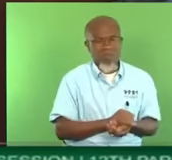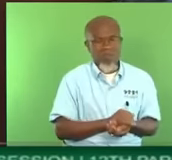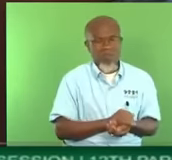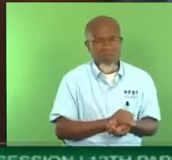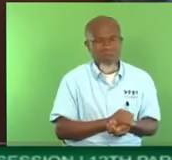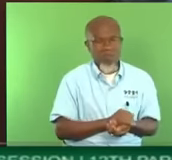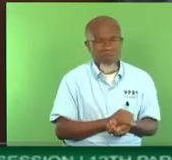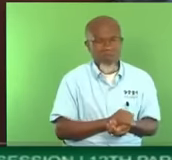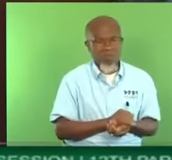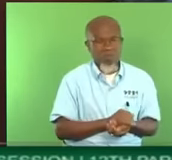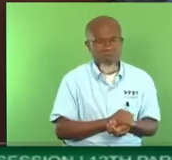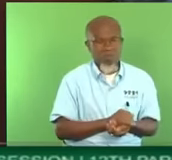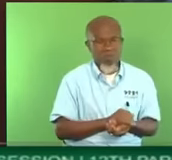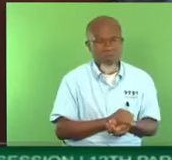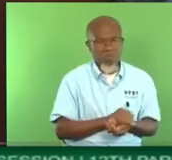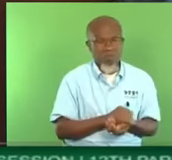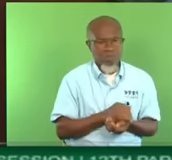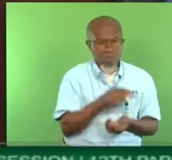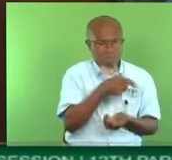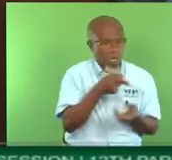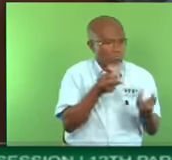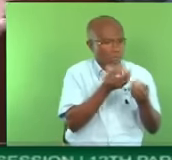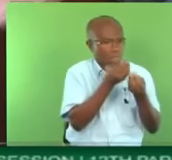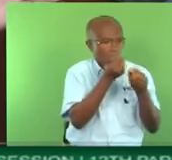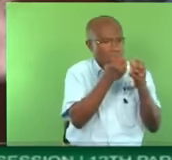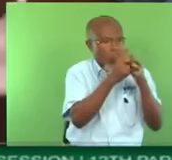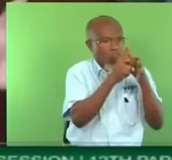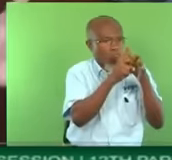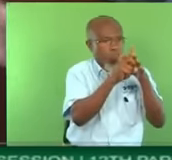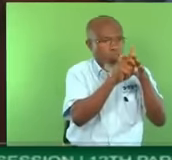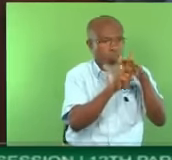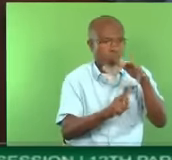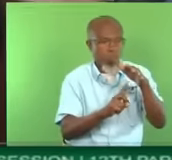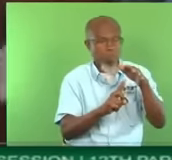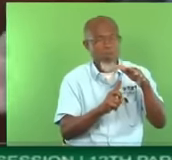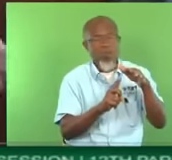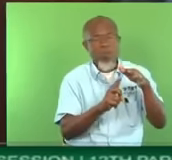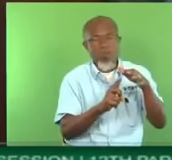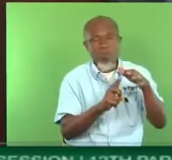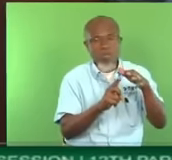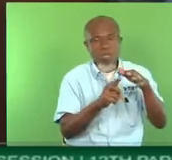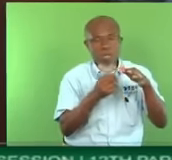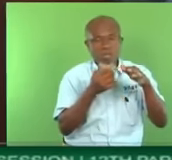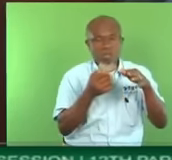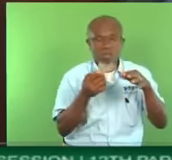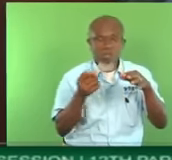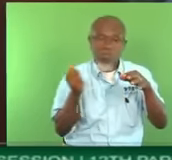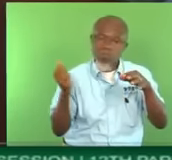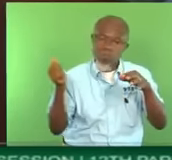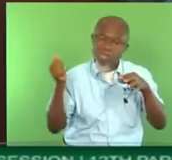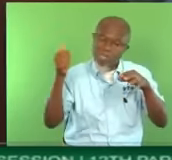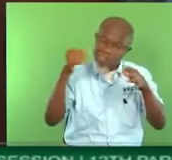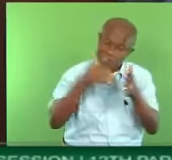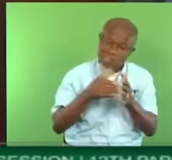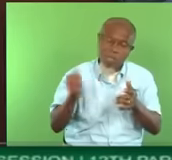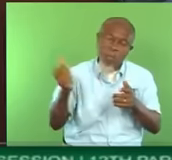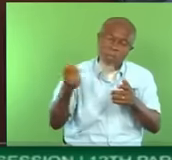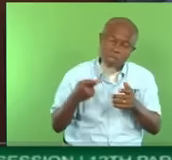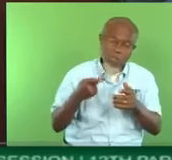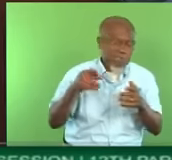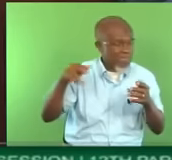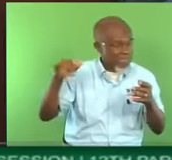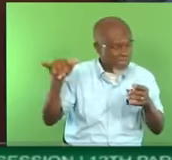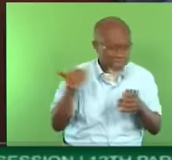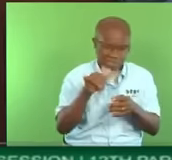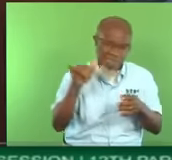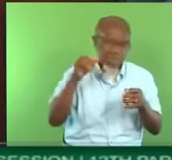It has disappeared and now the minister comes this year with the same broken promises every single year. You know it's the same thing?